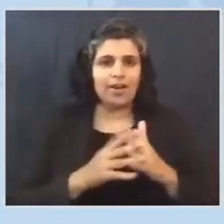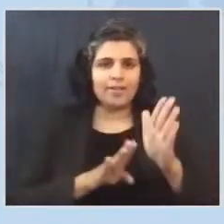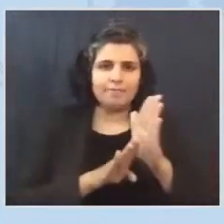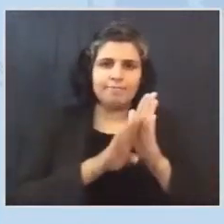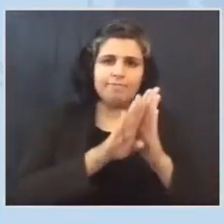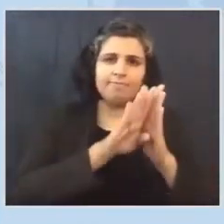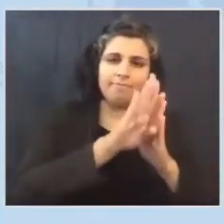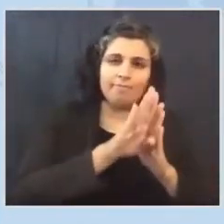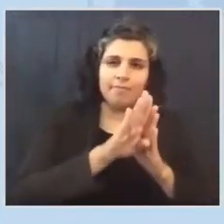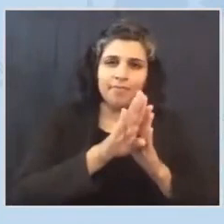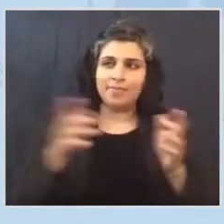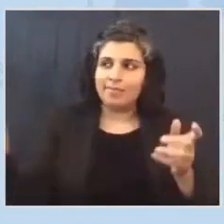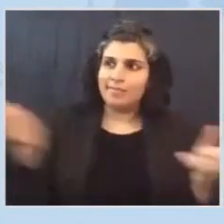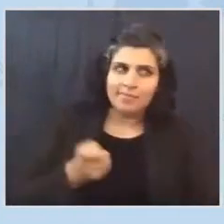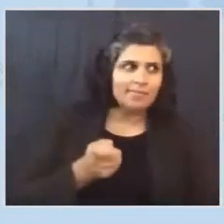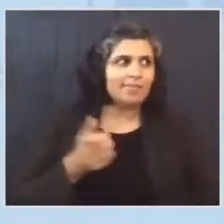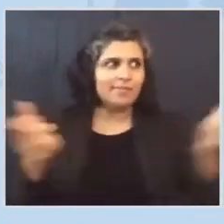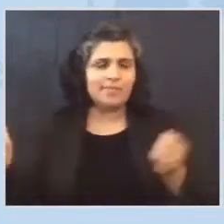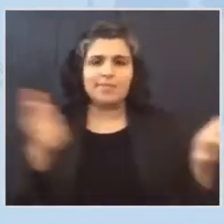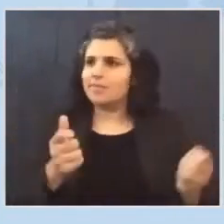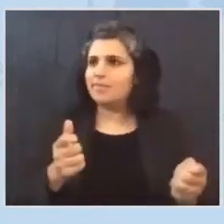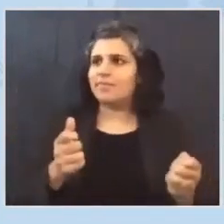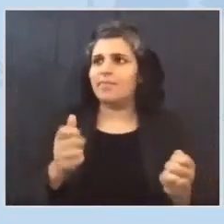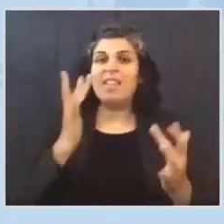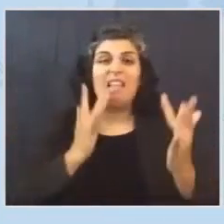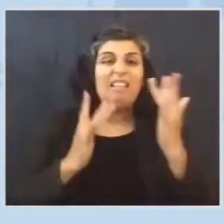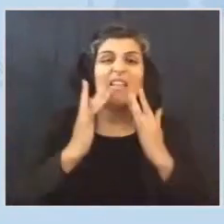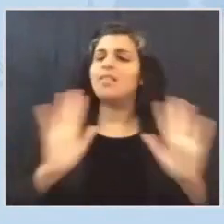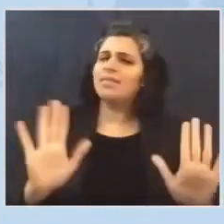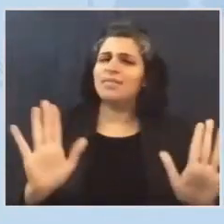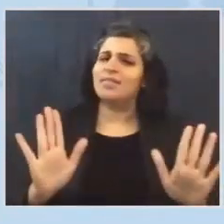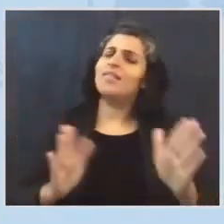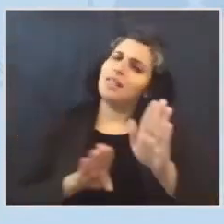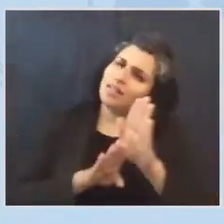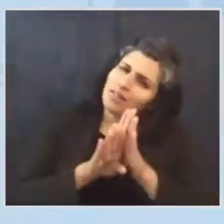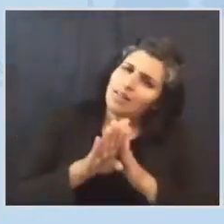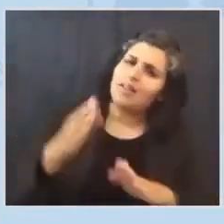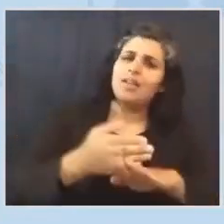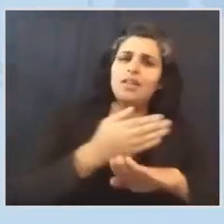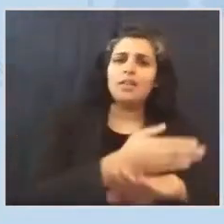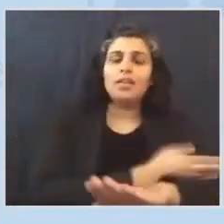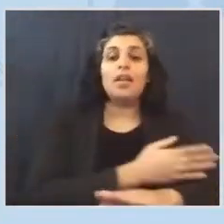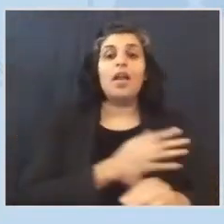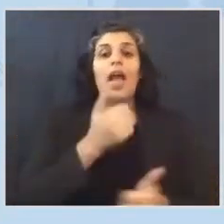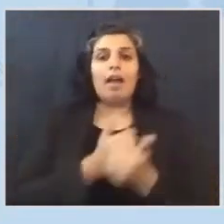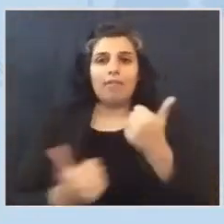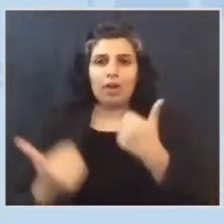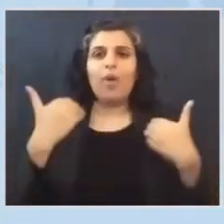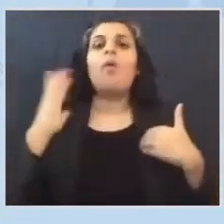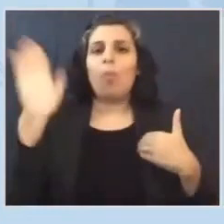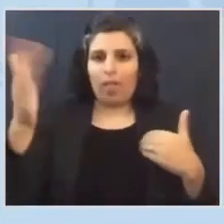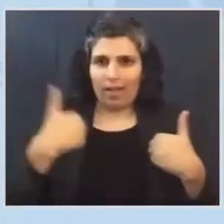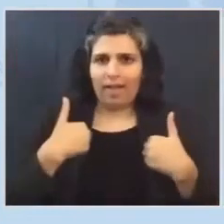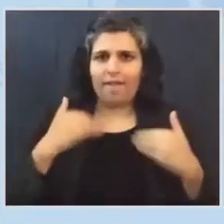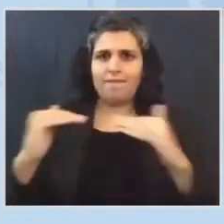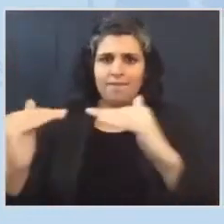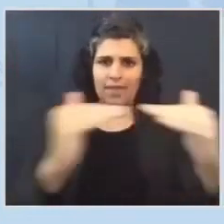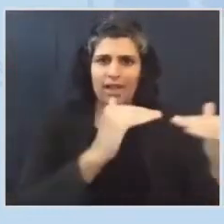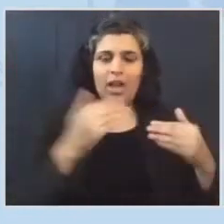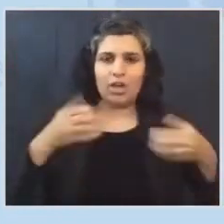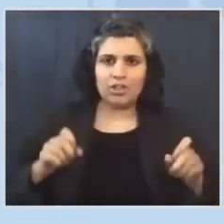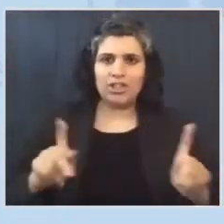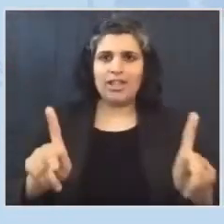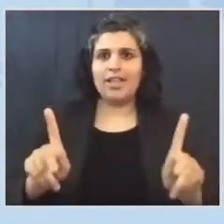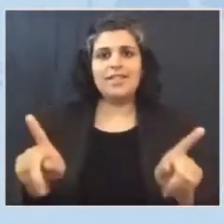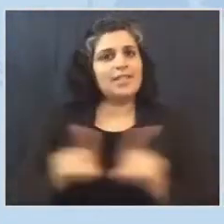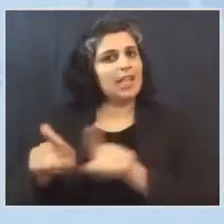from the brink, to give everybody the fair chance my mom got, and that every single